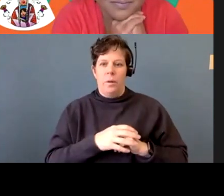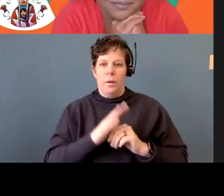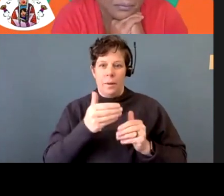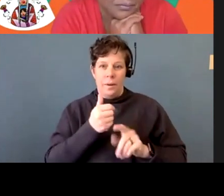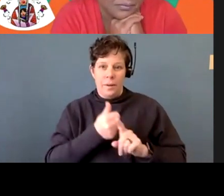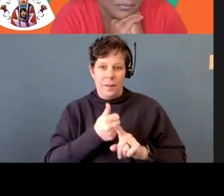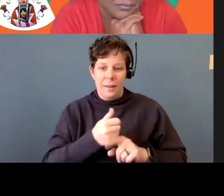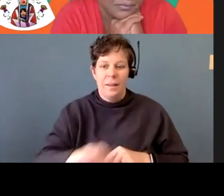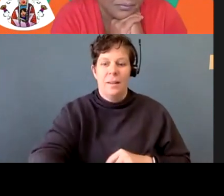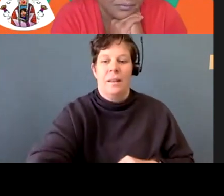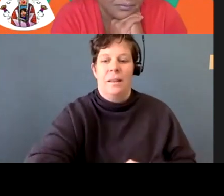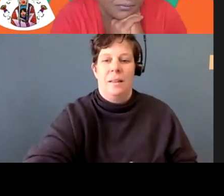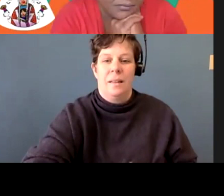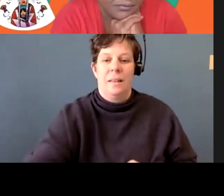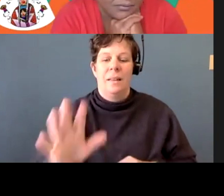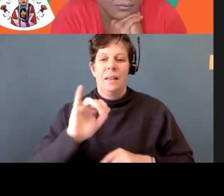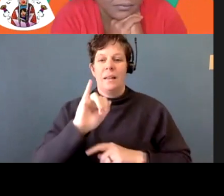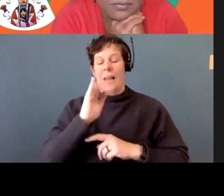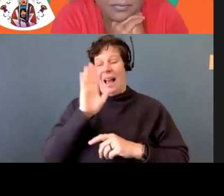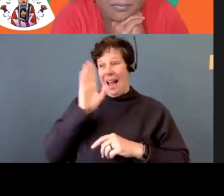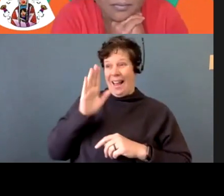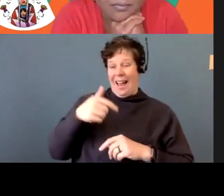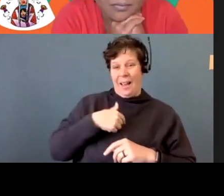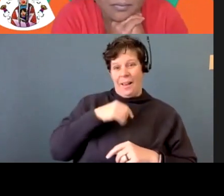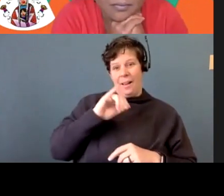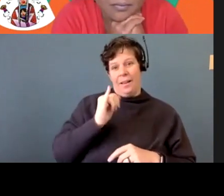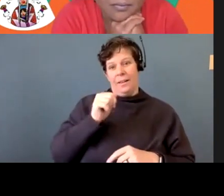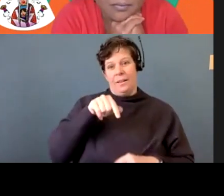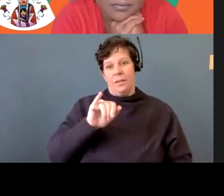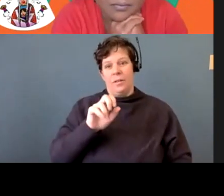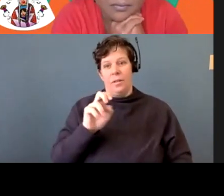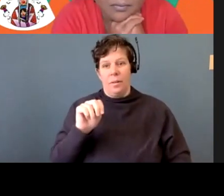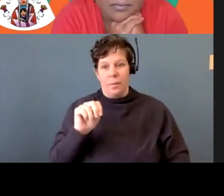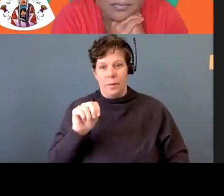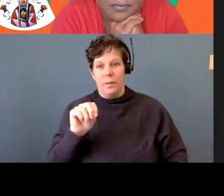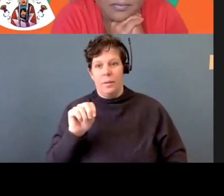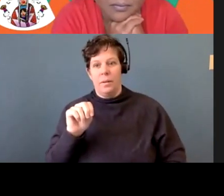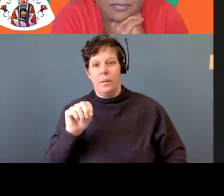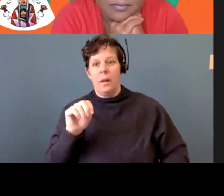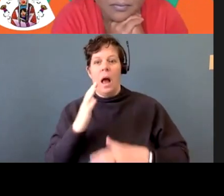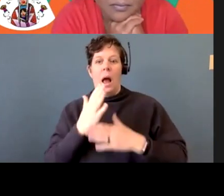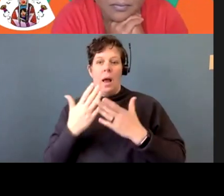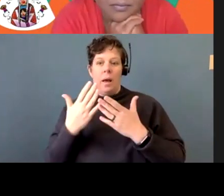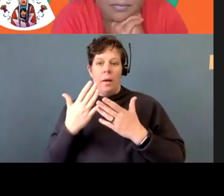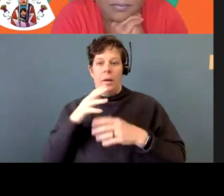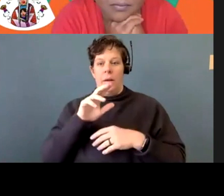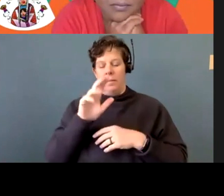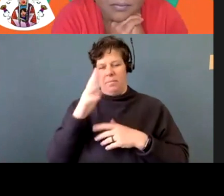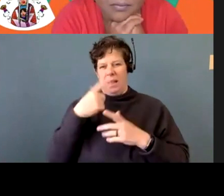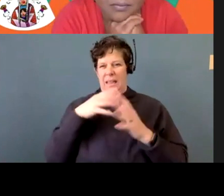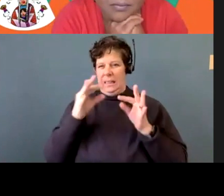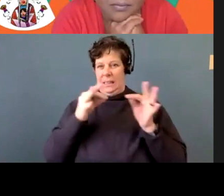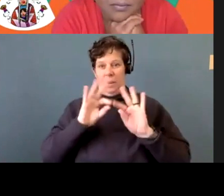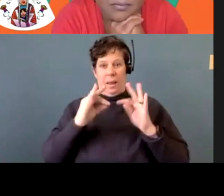Hi, hi, I'm Jacqueline. Um, I am Waiwakaya Namgis on my mother's side and I'm Nalwa, which is an indigenous law